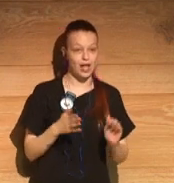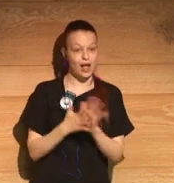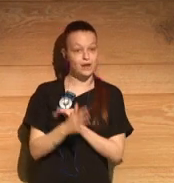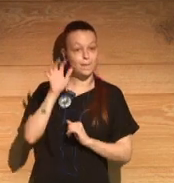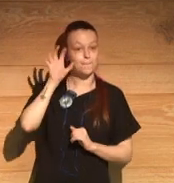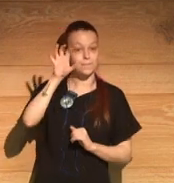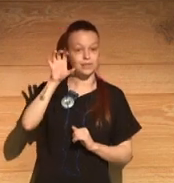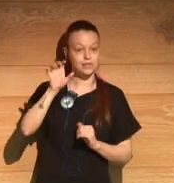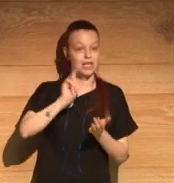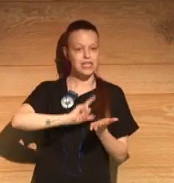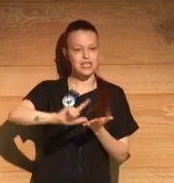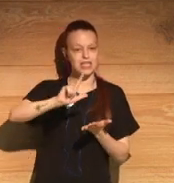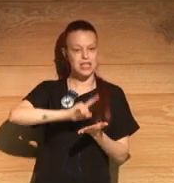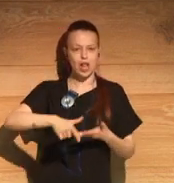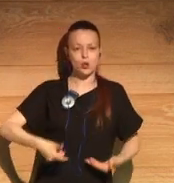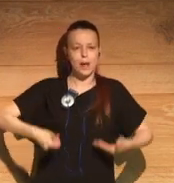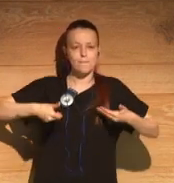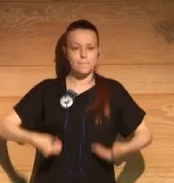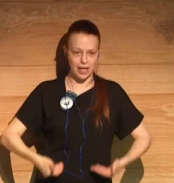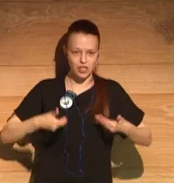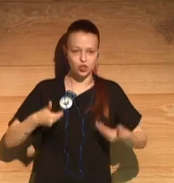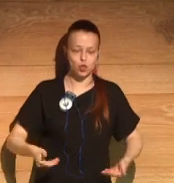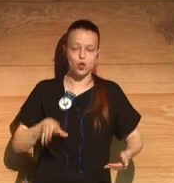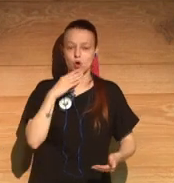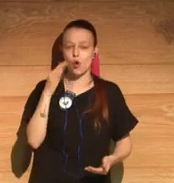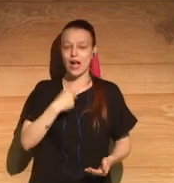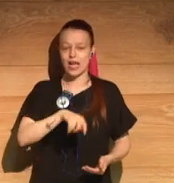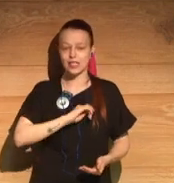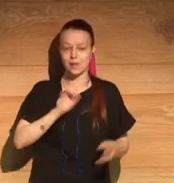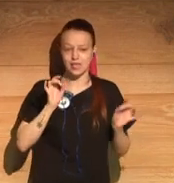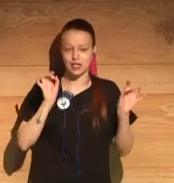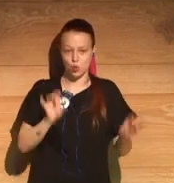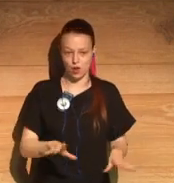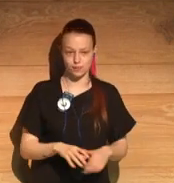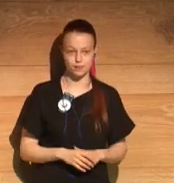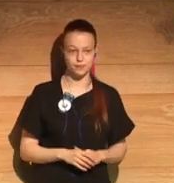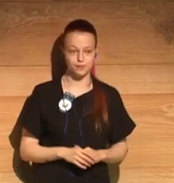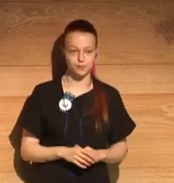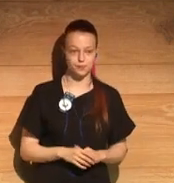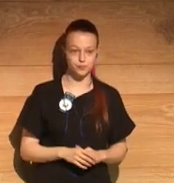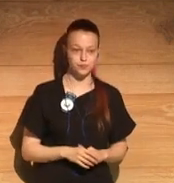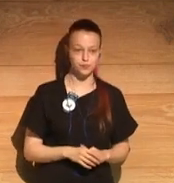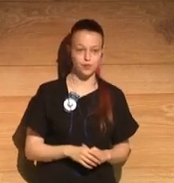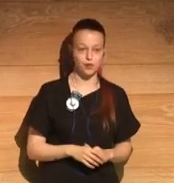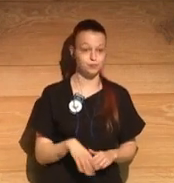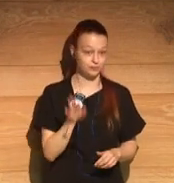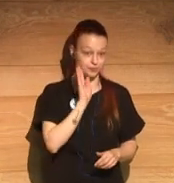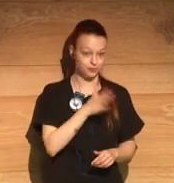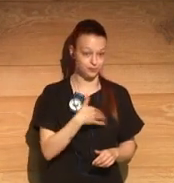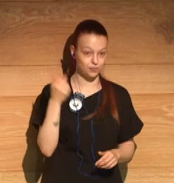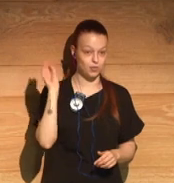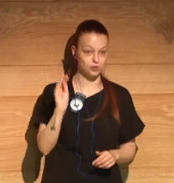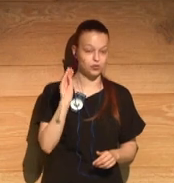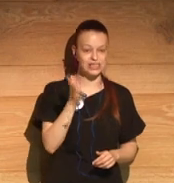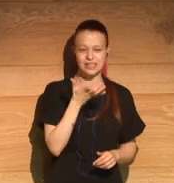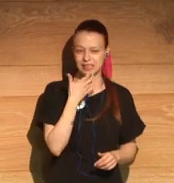I suppose it means that you're a country where literature carries a lot of weight. We'd like to have that in Spain. Now, I'd like